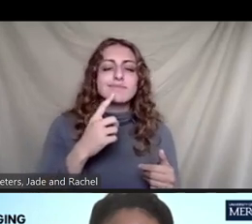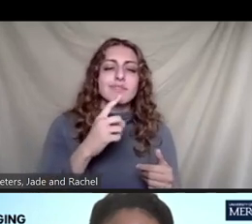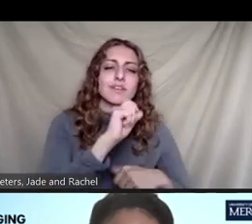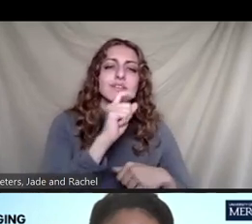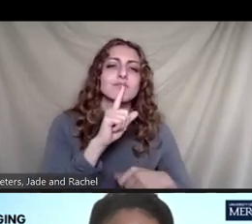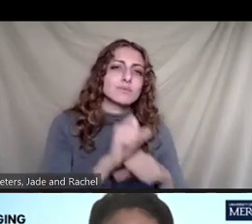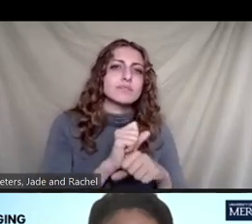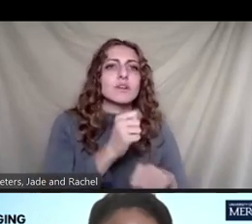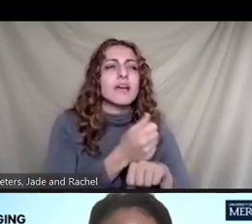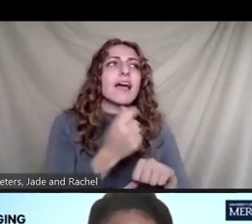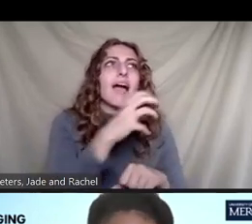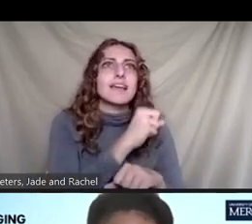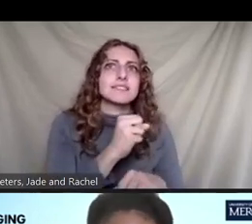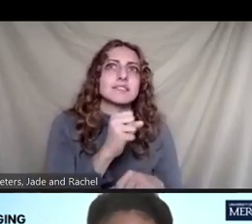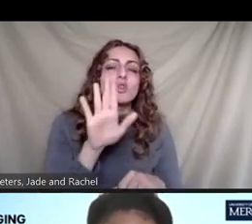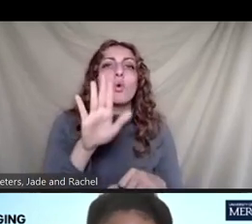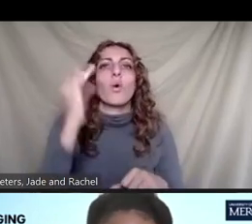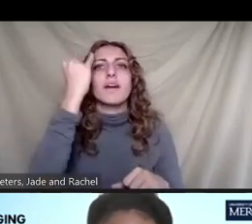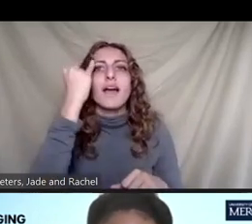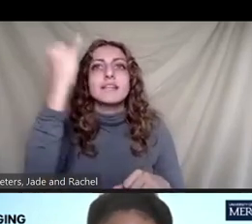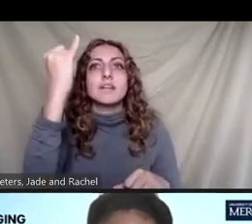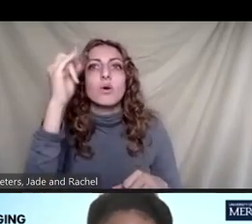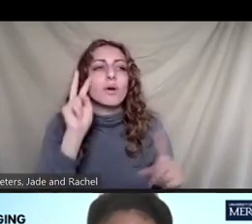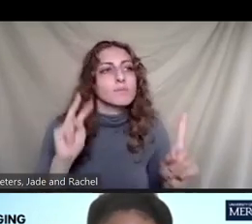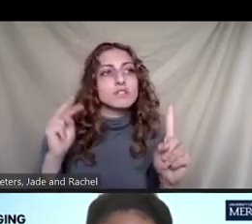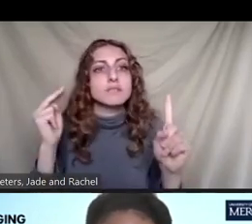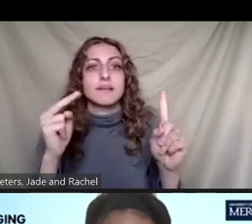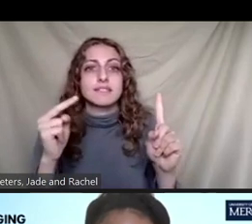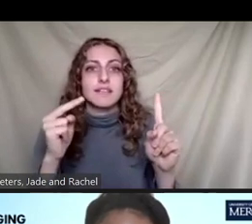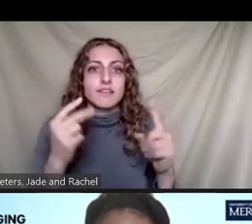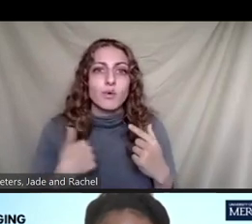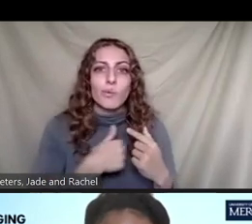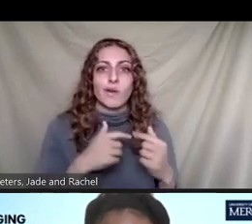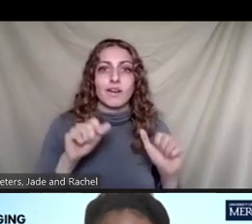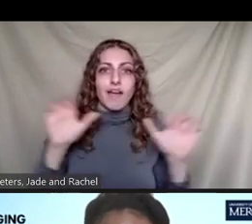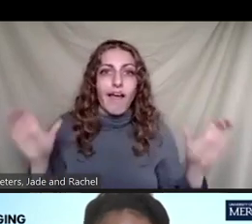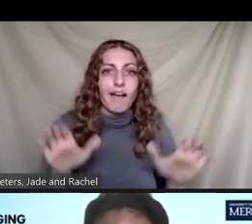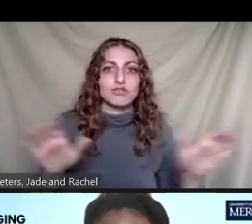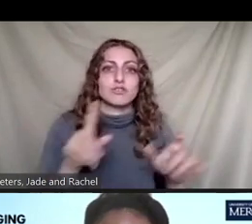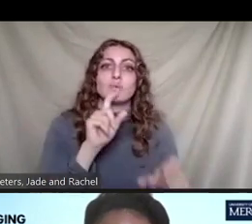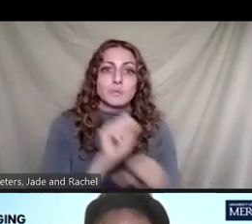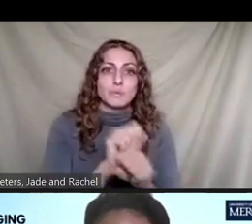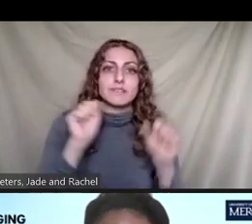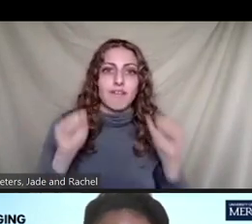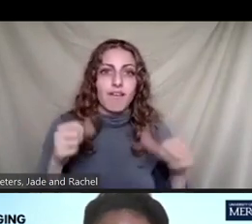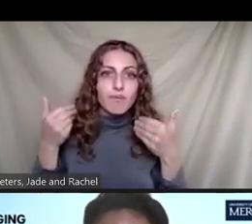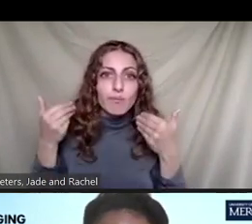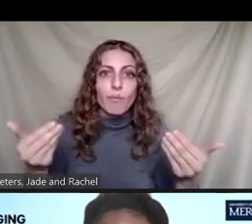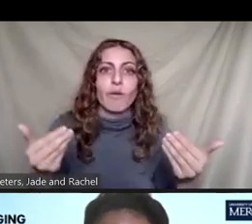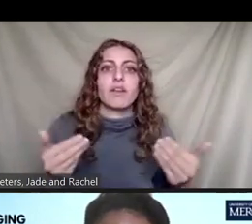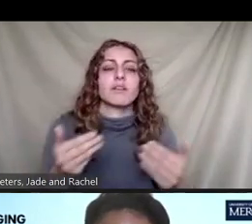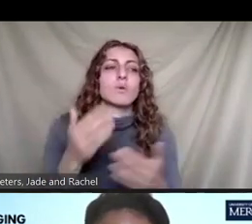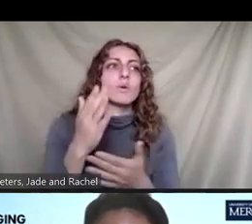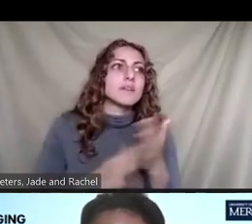insight on the steps that could be taken. And so I was just wondering if we could give some examples of things that we are already doing